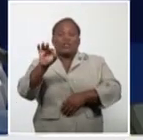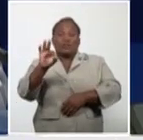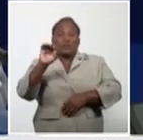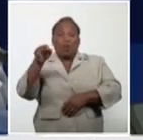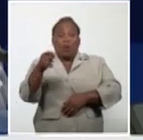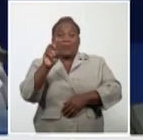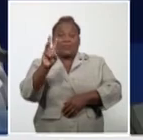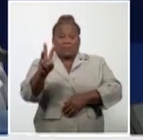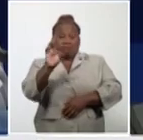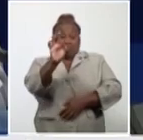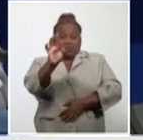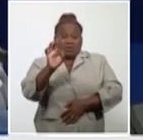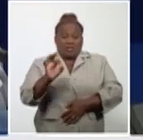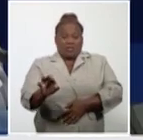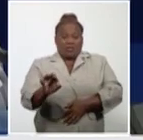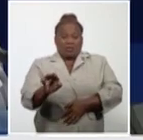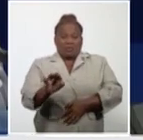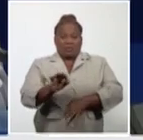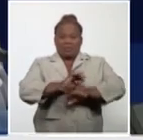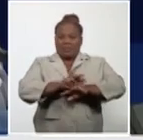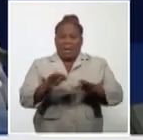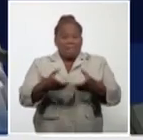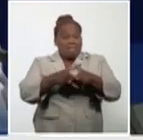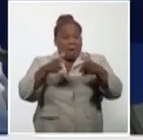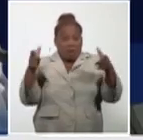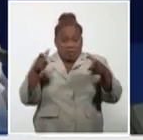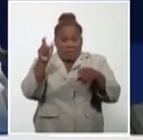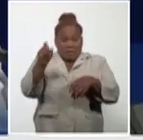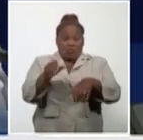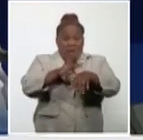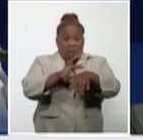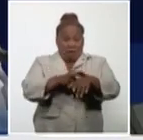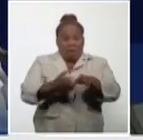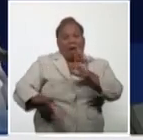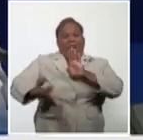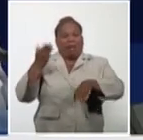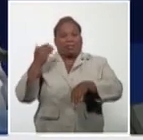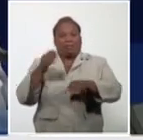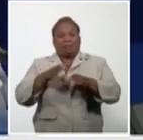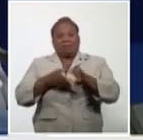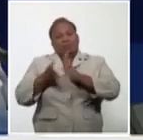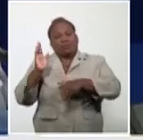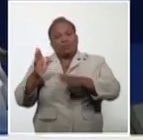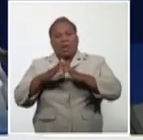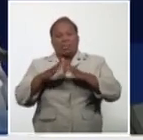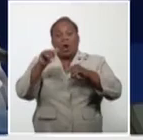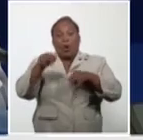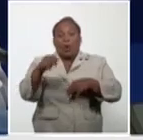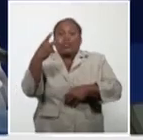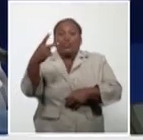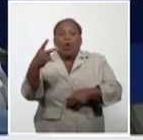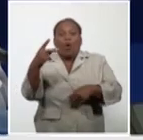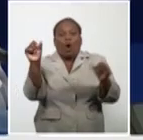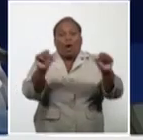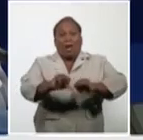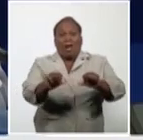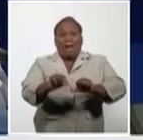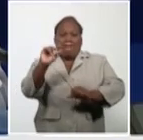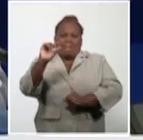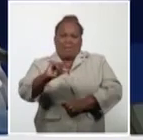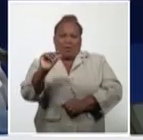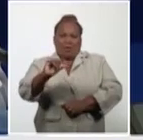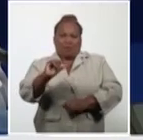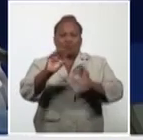Today, there are two fewer critical cases reported, that is, a total of 4 in critical condition, and 7